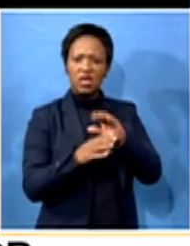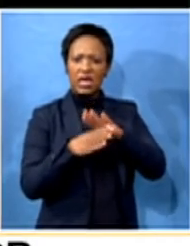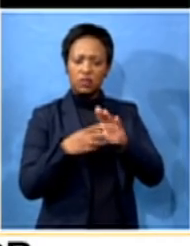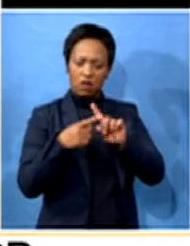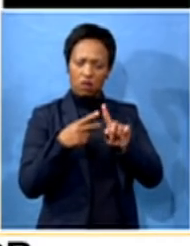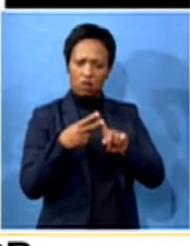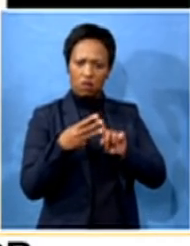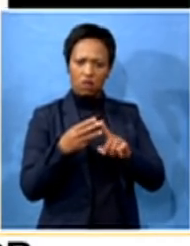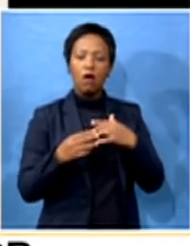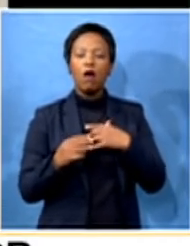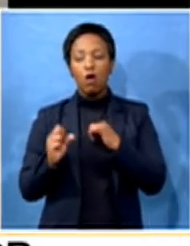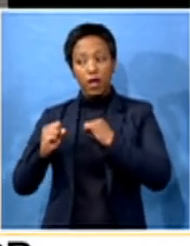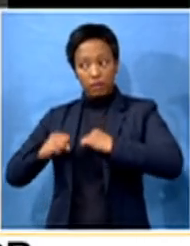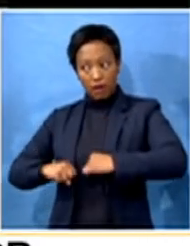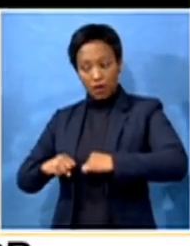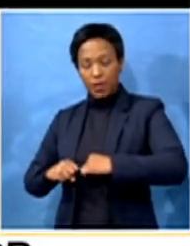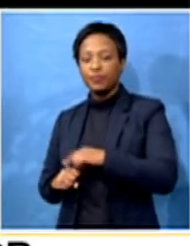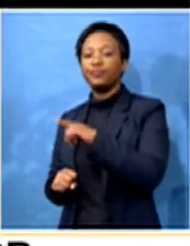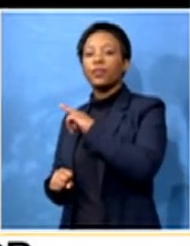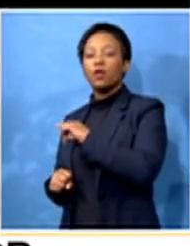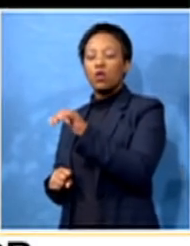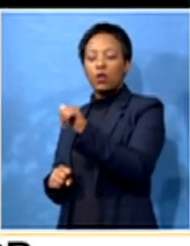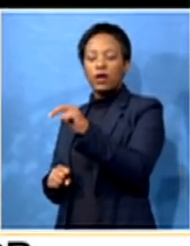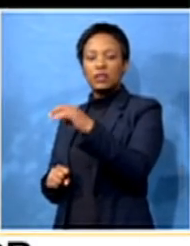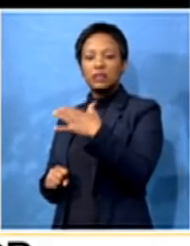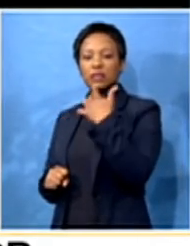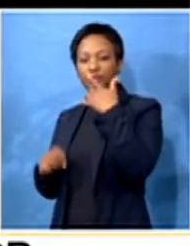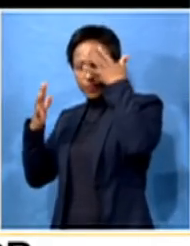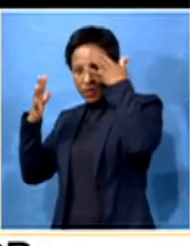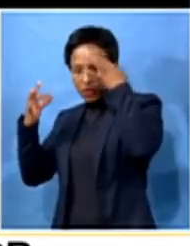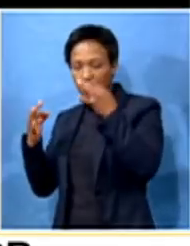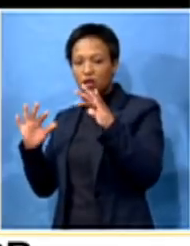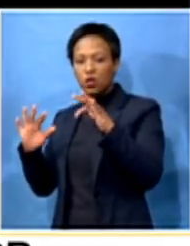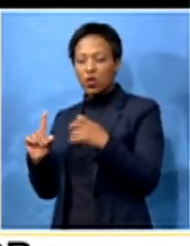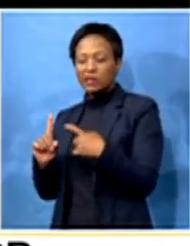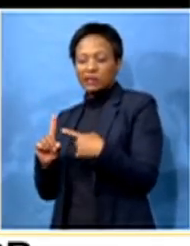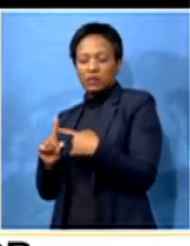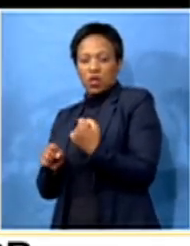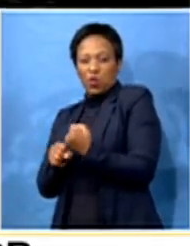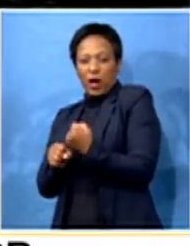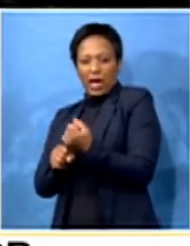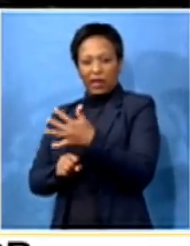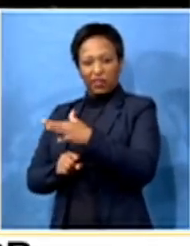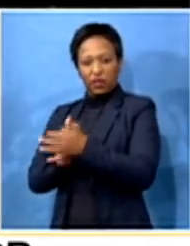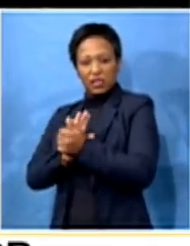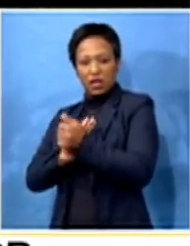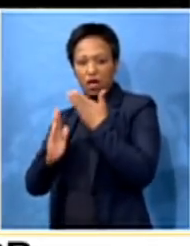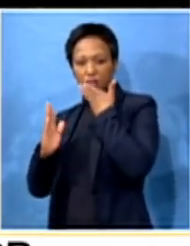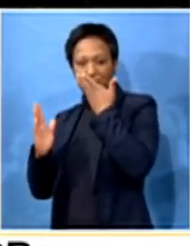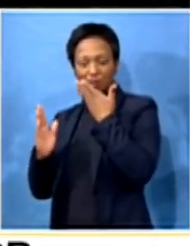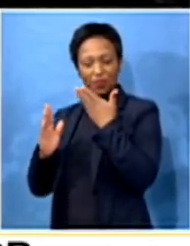agreement. Then the ANC decides that because of her incompetence, Ms. Kumete should then be